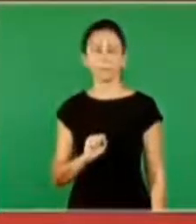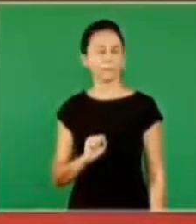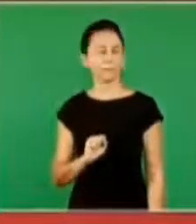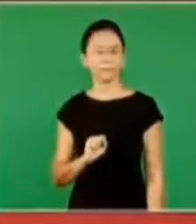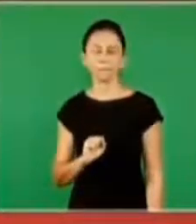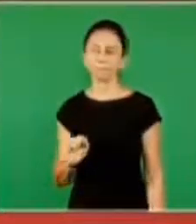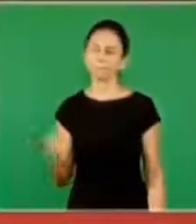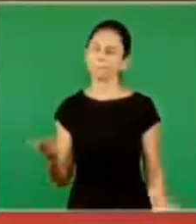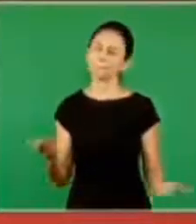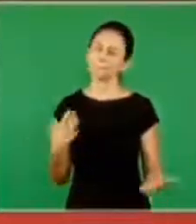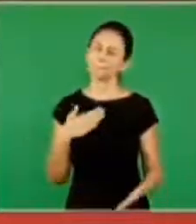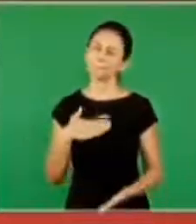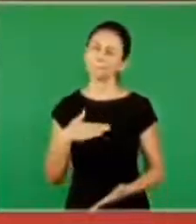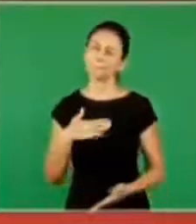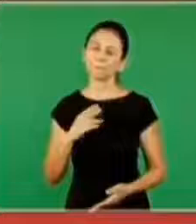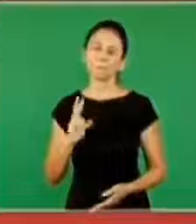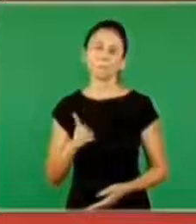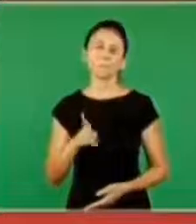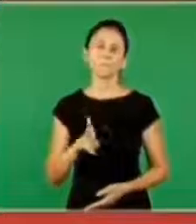very well so from this point